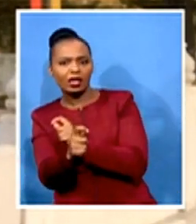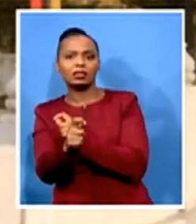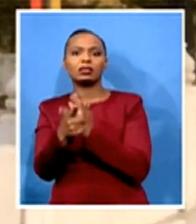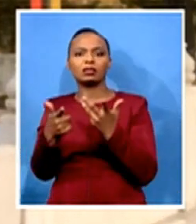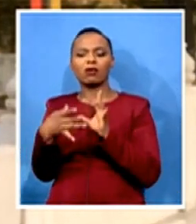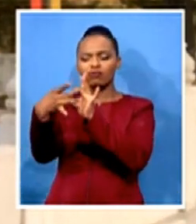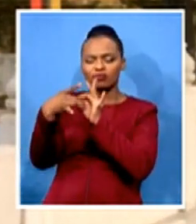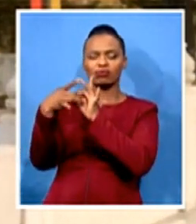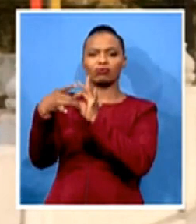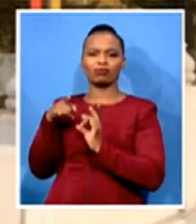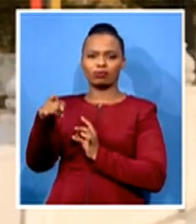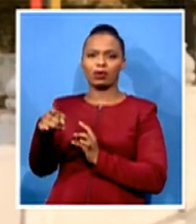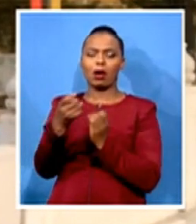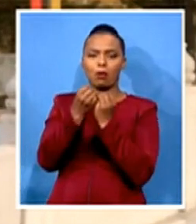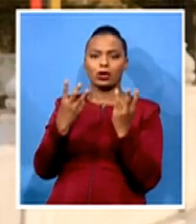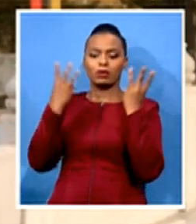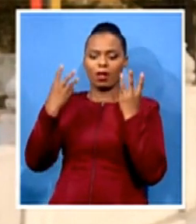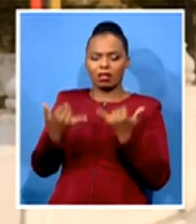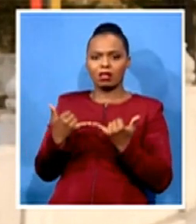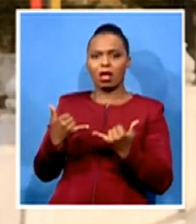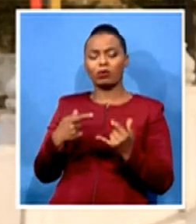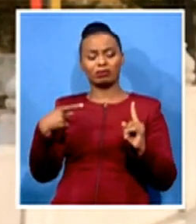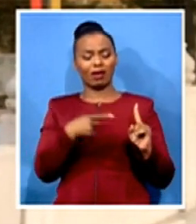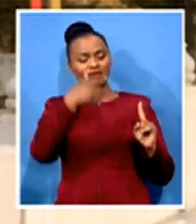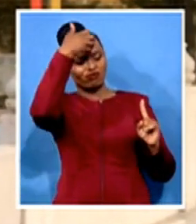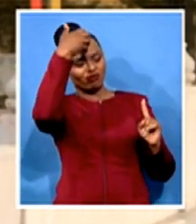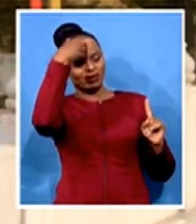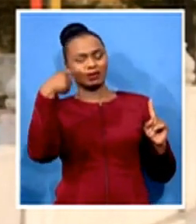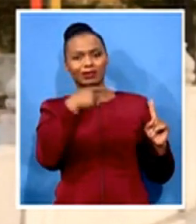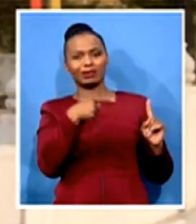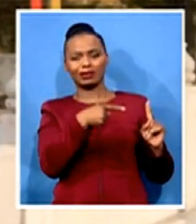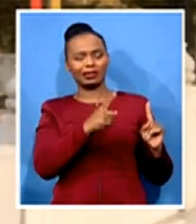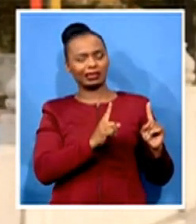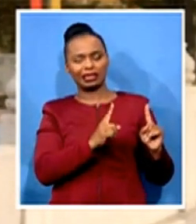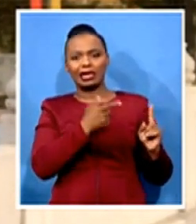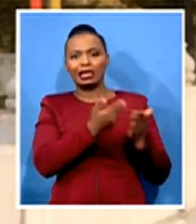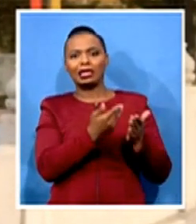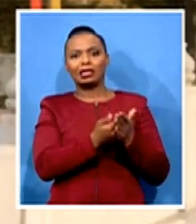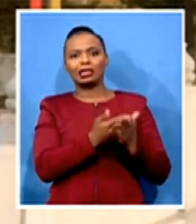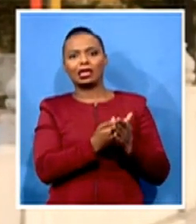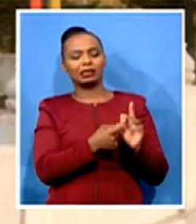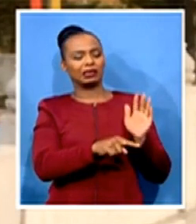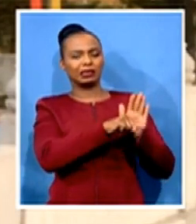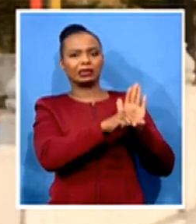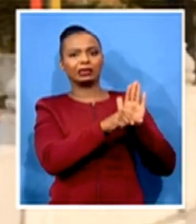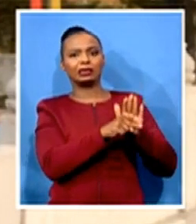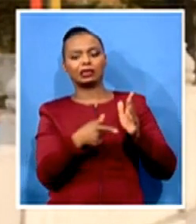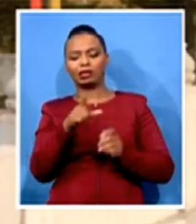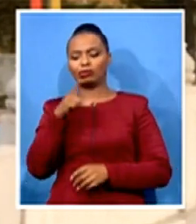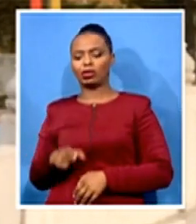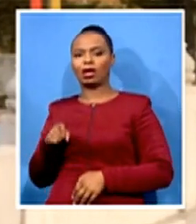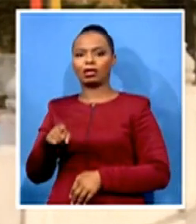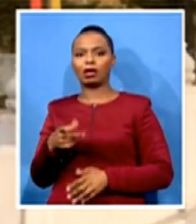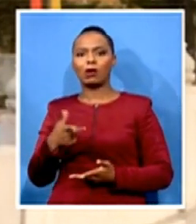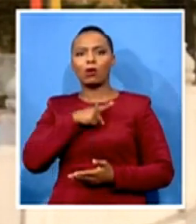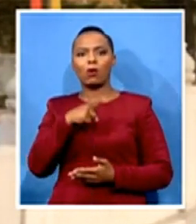a Trump presidency would have been more advantageous to China. A lot of people think that because of what people here see as a